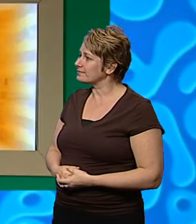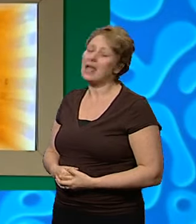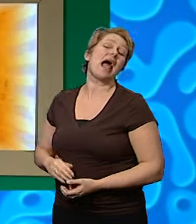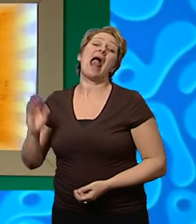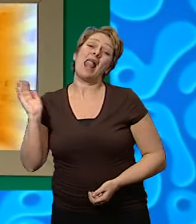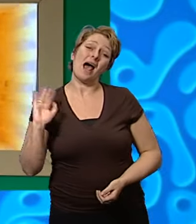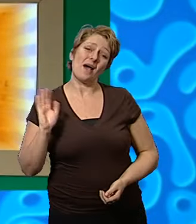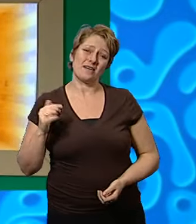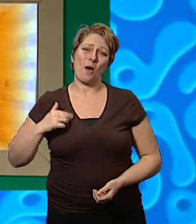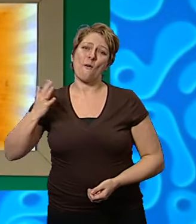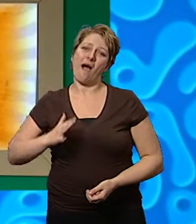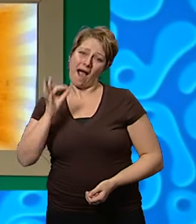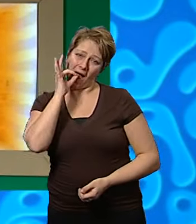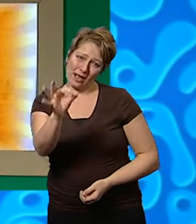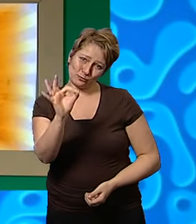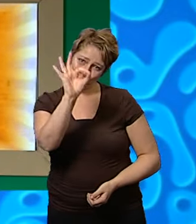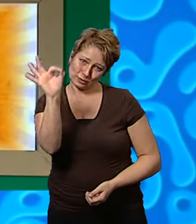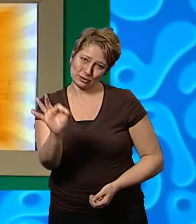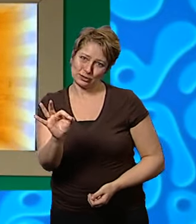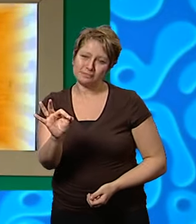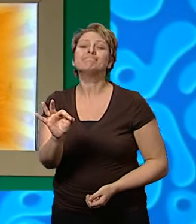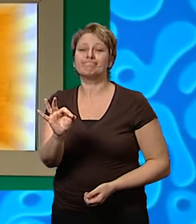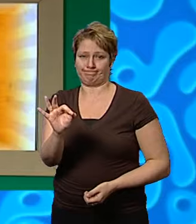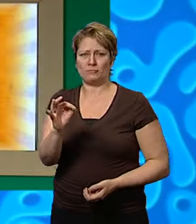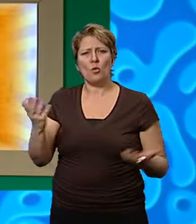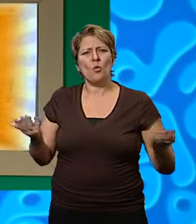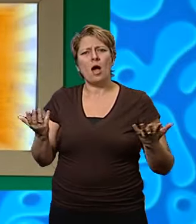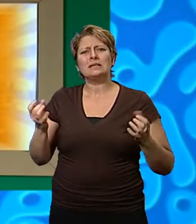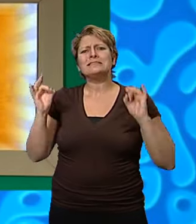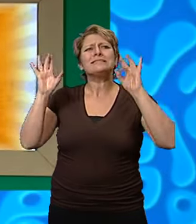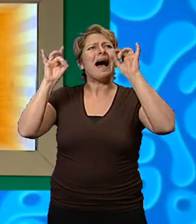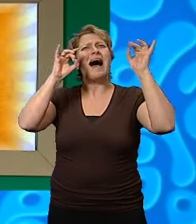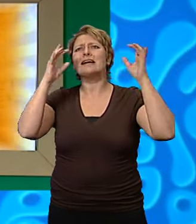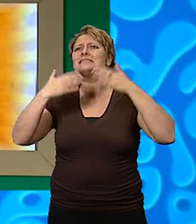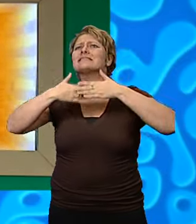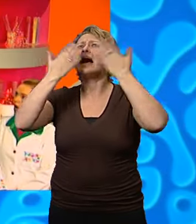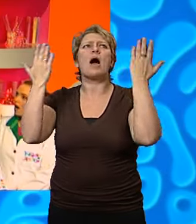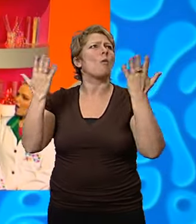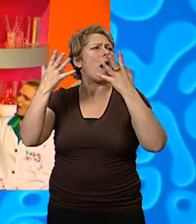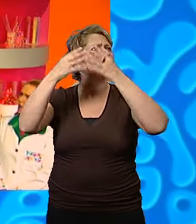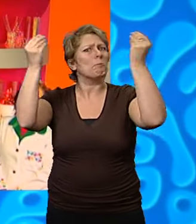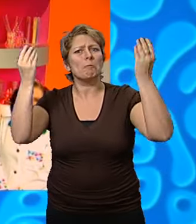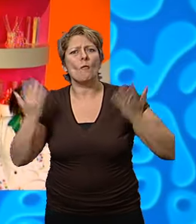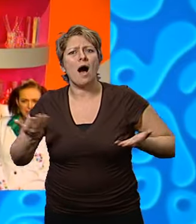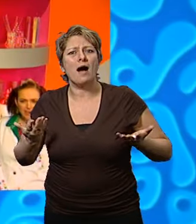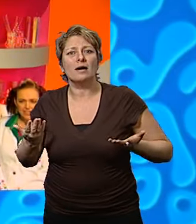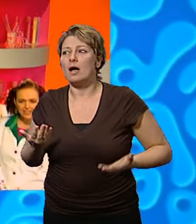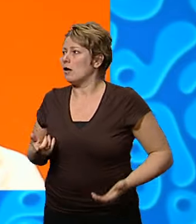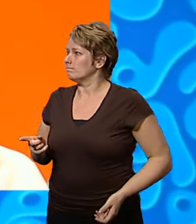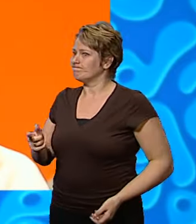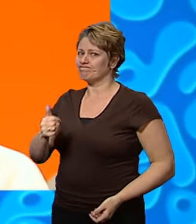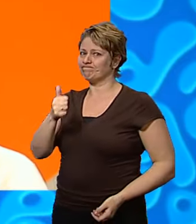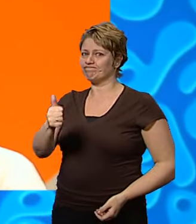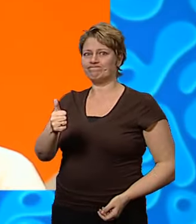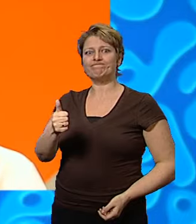Hello, Nina. I wanted to ask you a question. Where do the stars go during the day? Oh, what a great question!